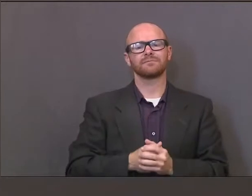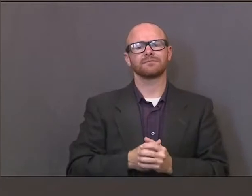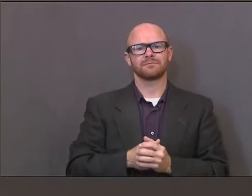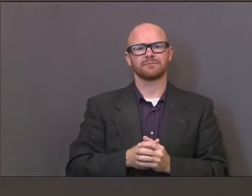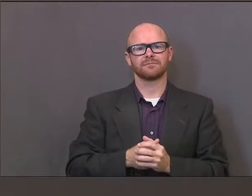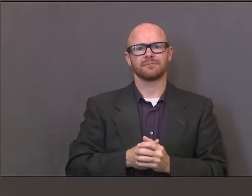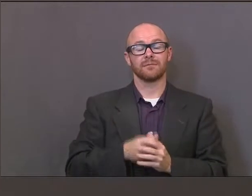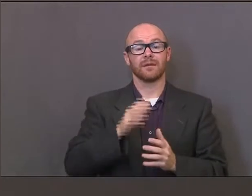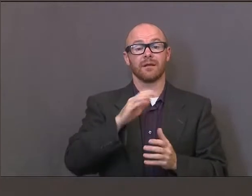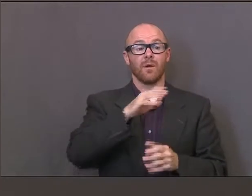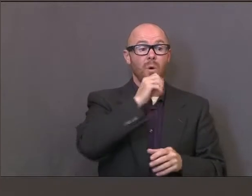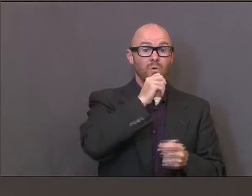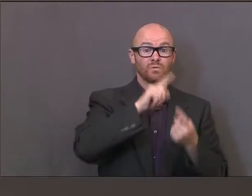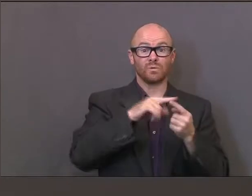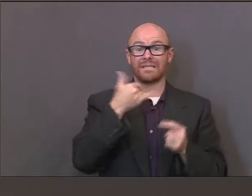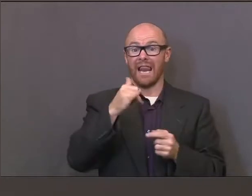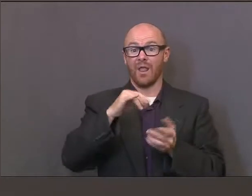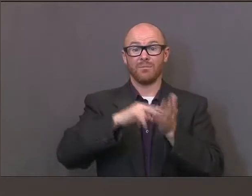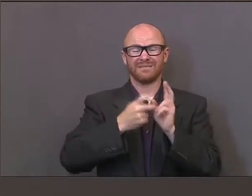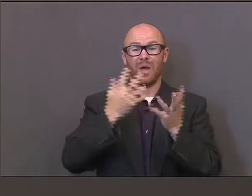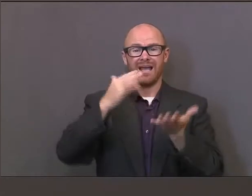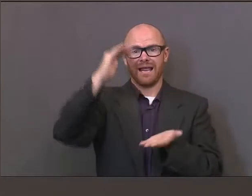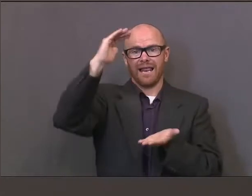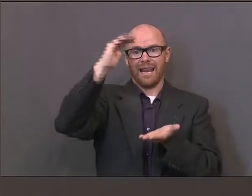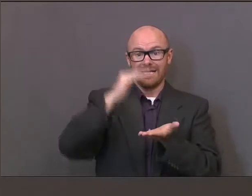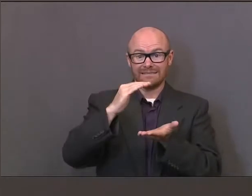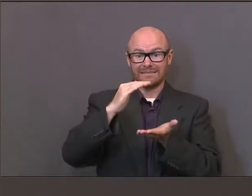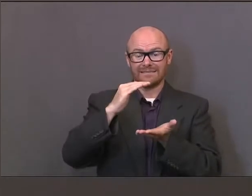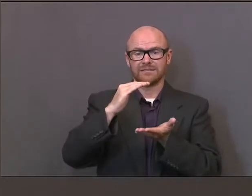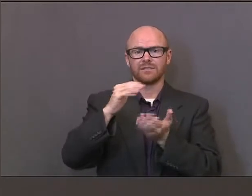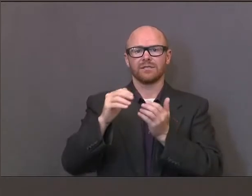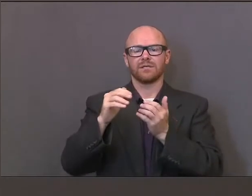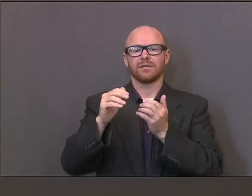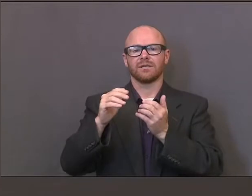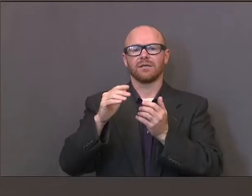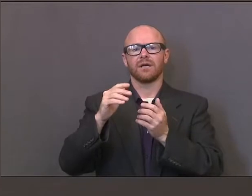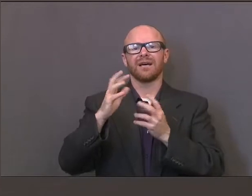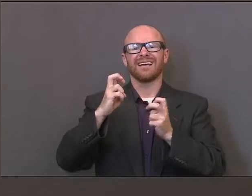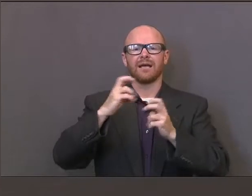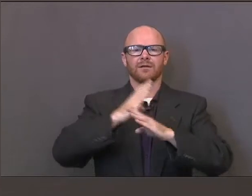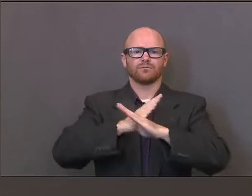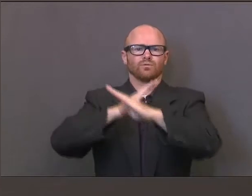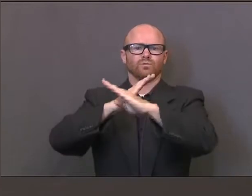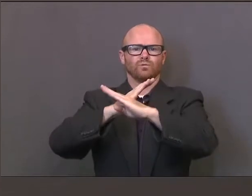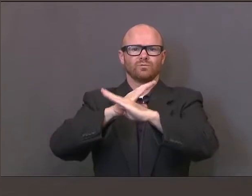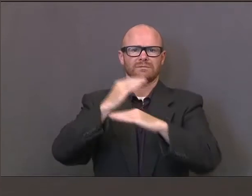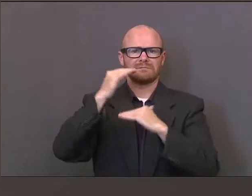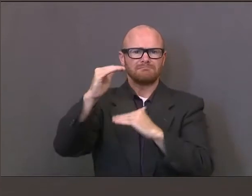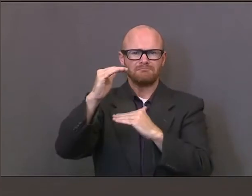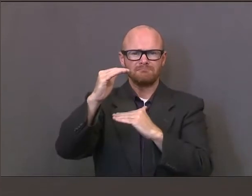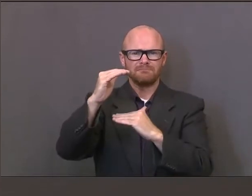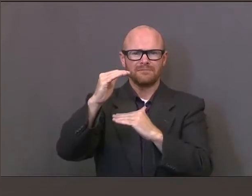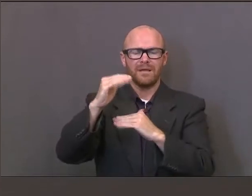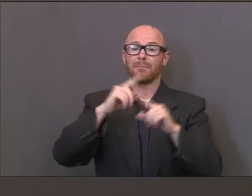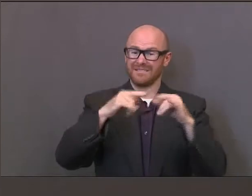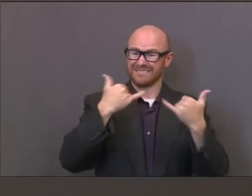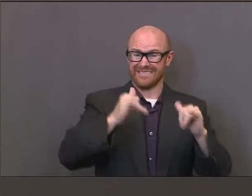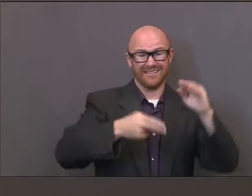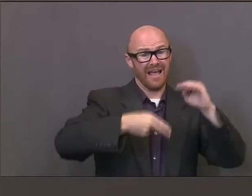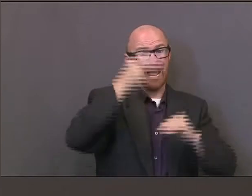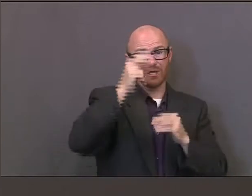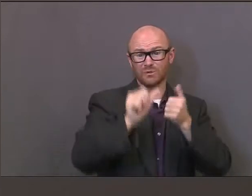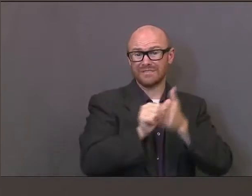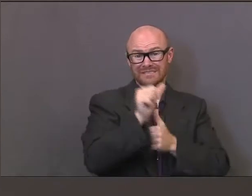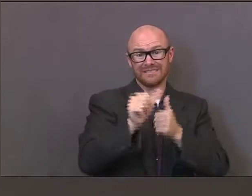orange to yellow means just less restrictions, not less risk. And as we move this opportunity to